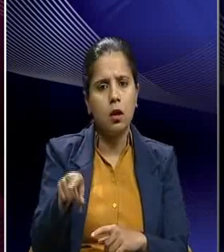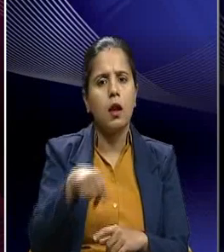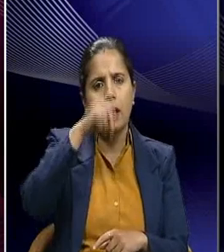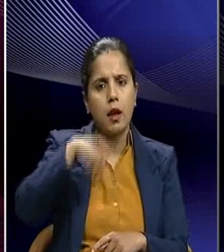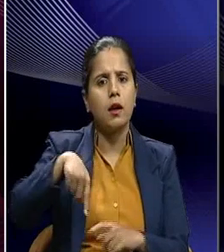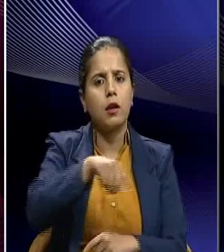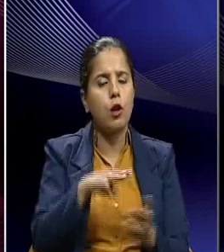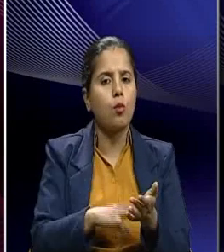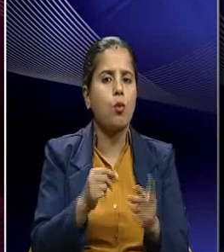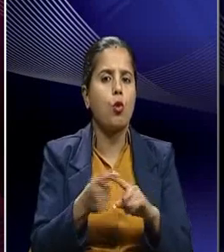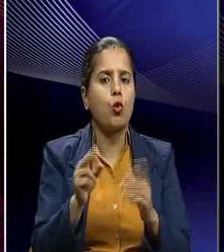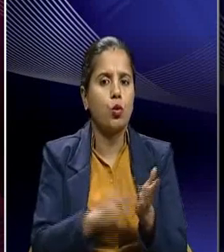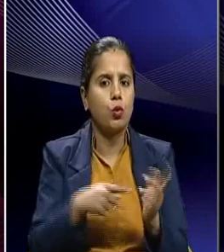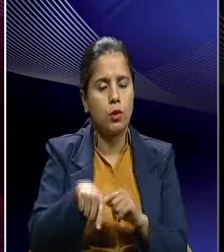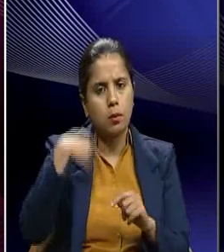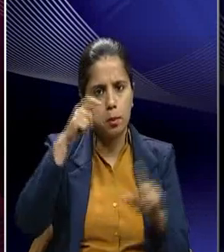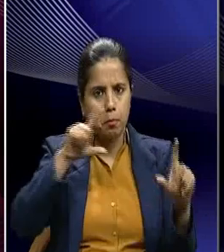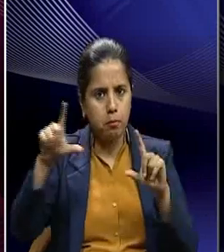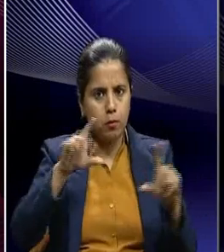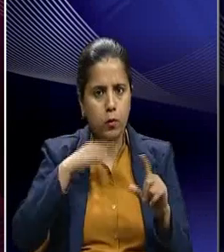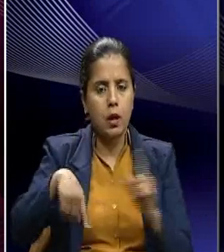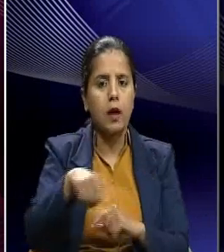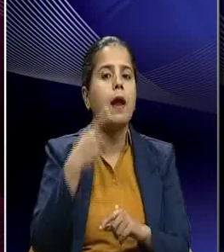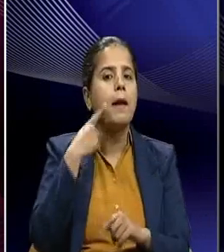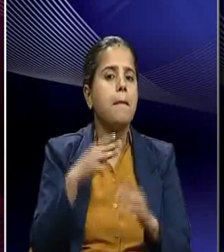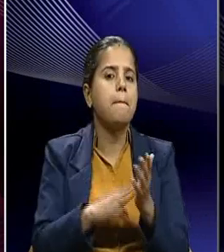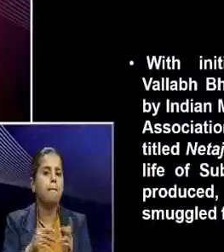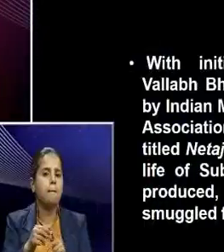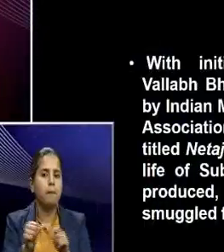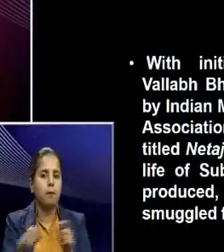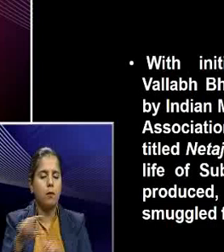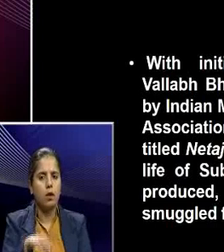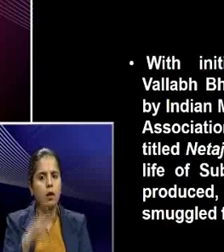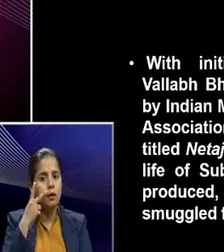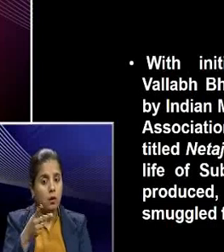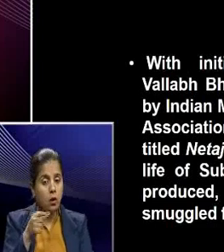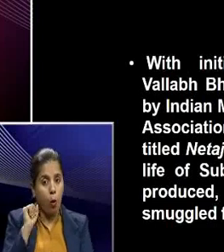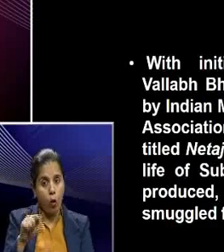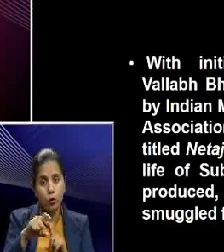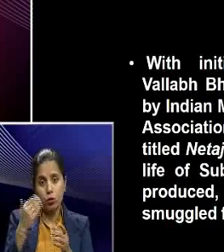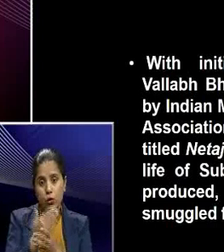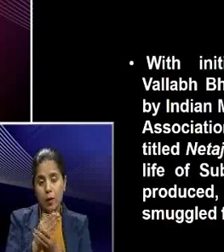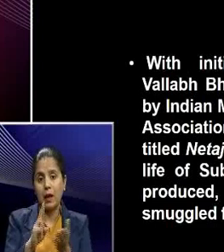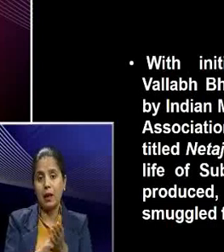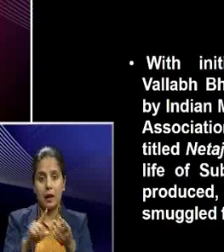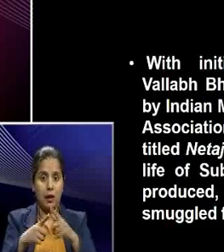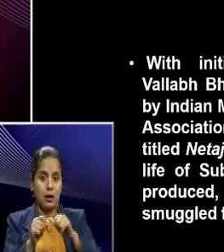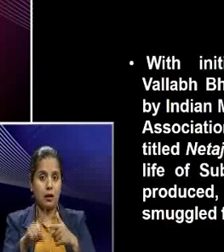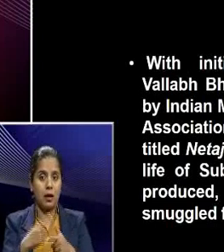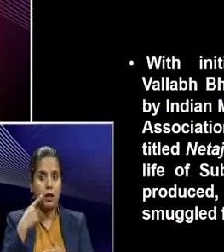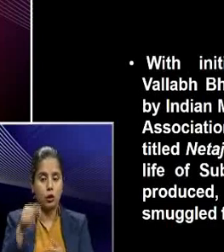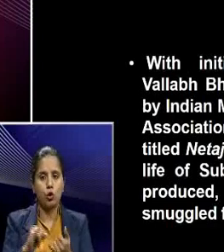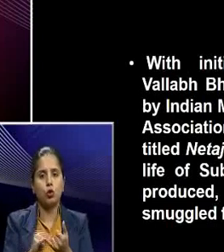Motion Pictures producers association IMPA. A documentary titled Netaji Subhash in